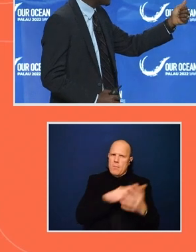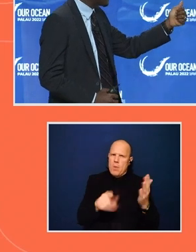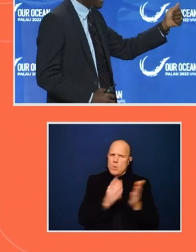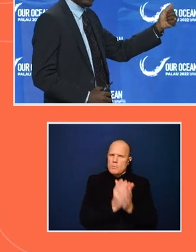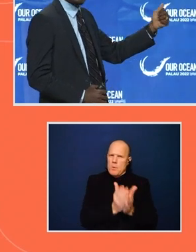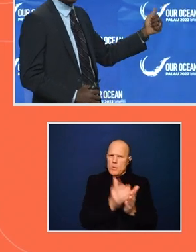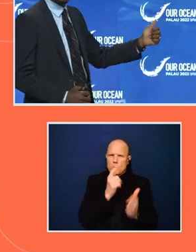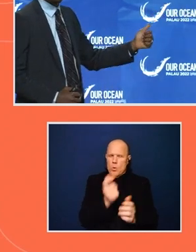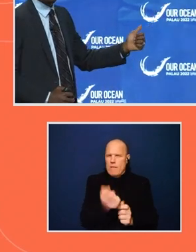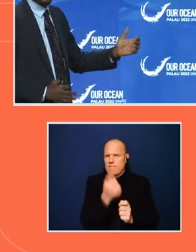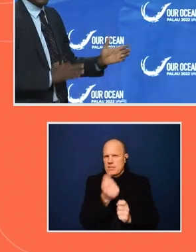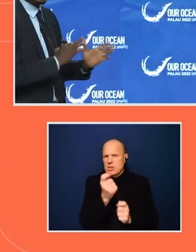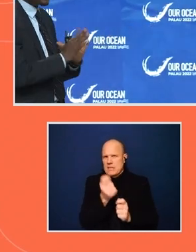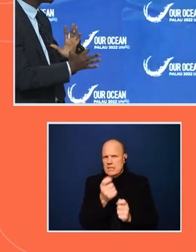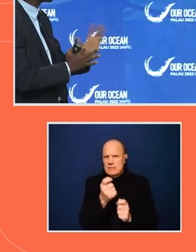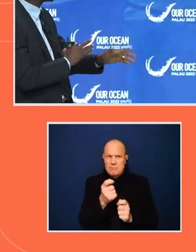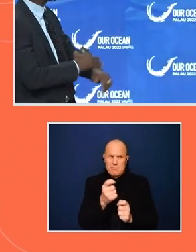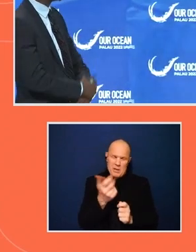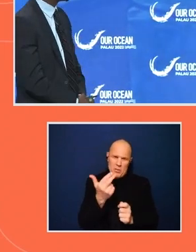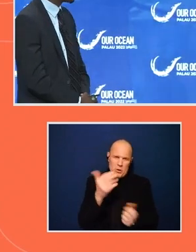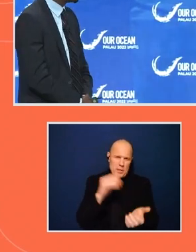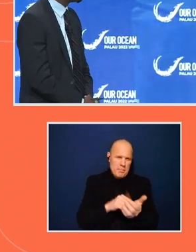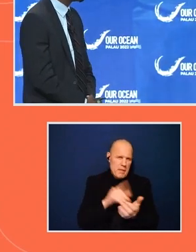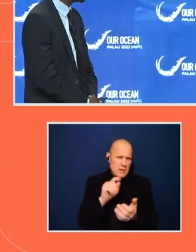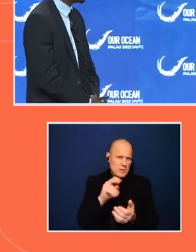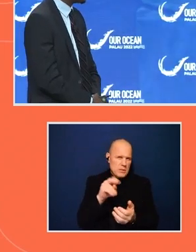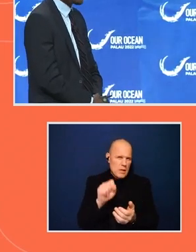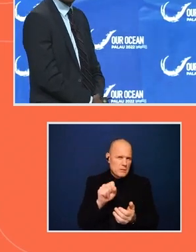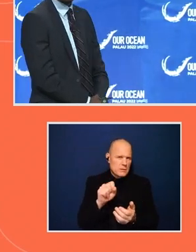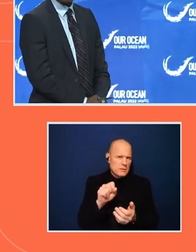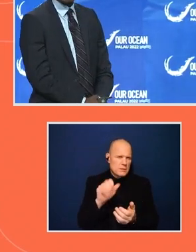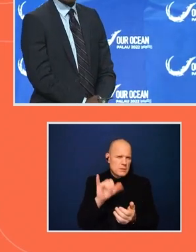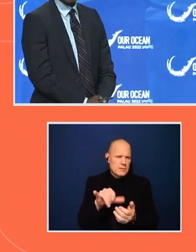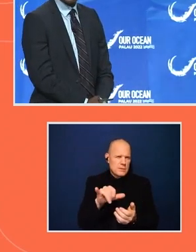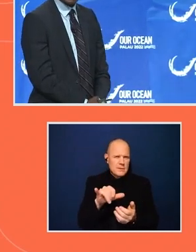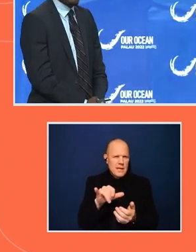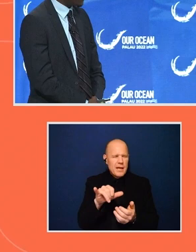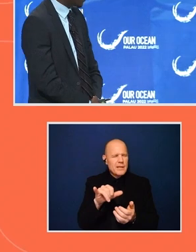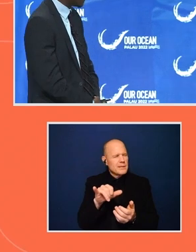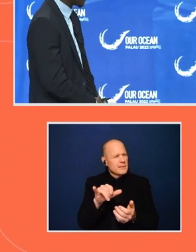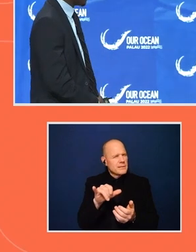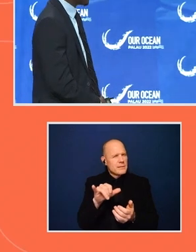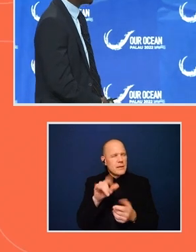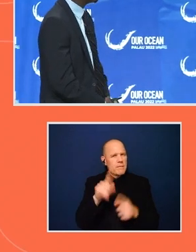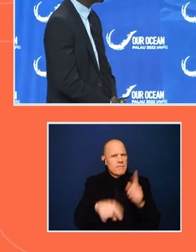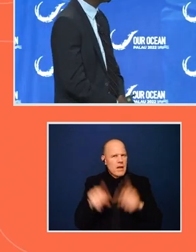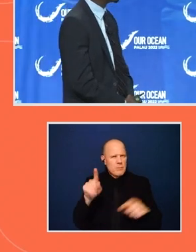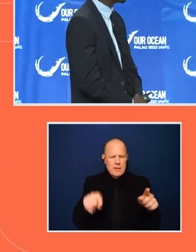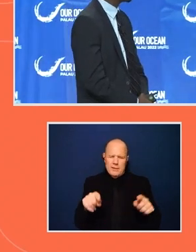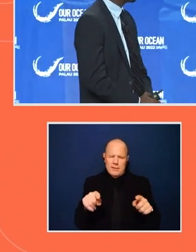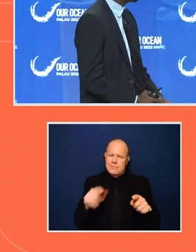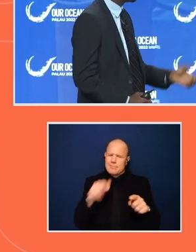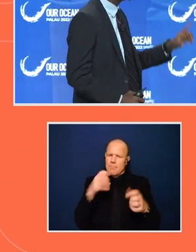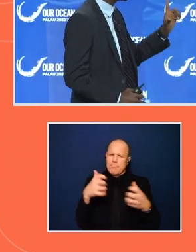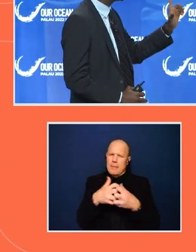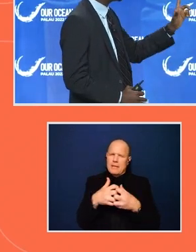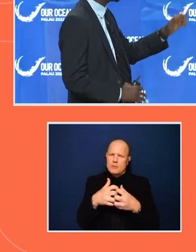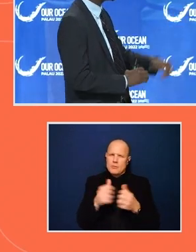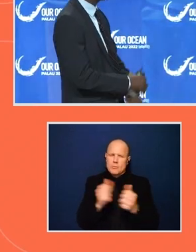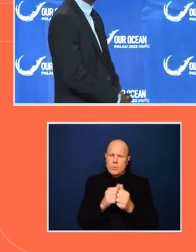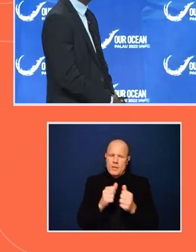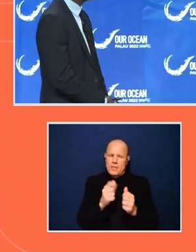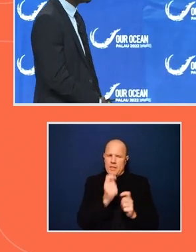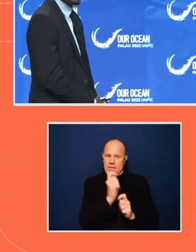to around 13,000 tons. And that is a serious variability and disparity when it comes to the fisheries. Now,